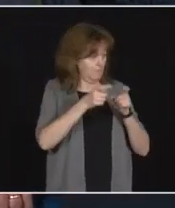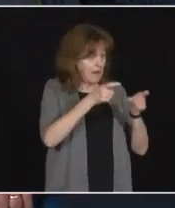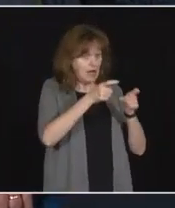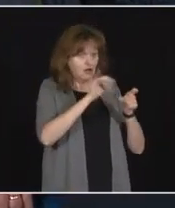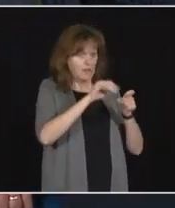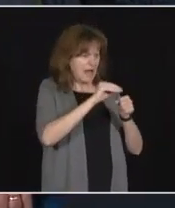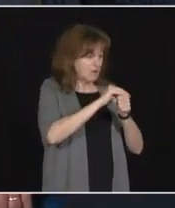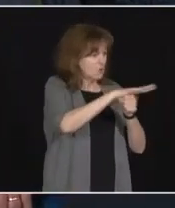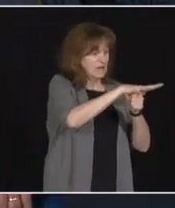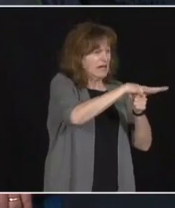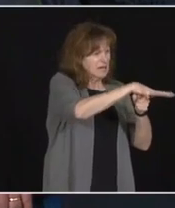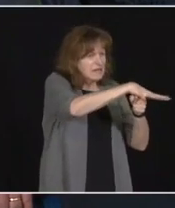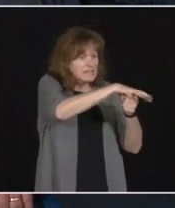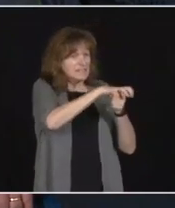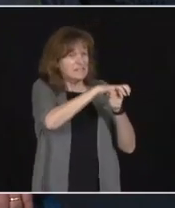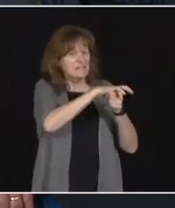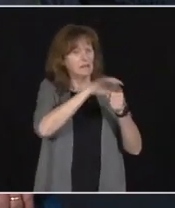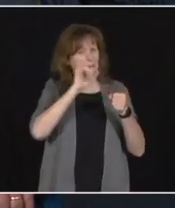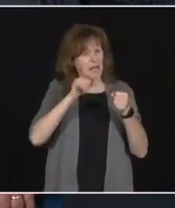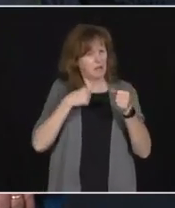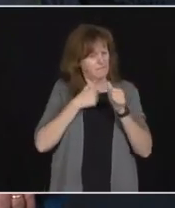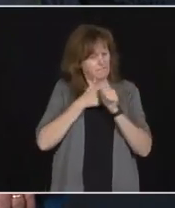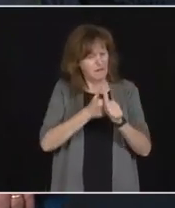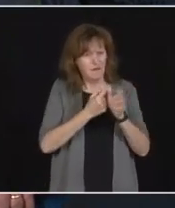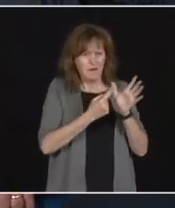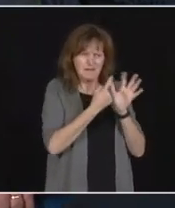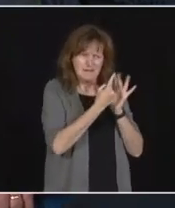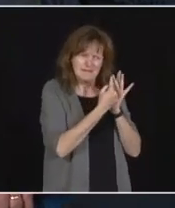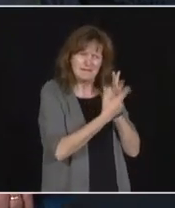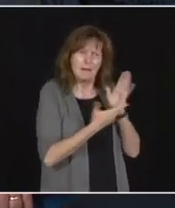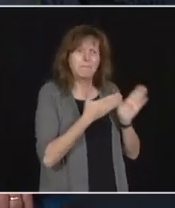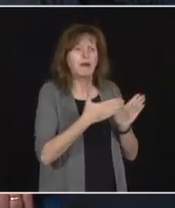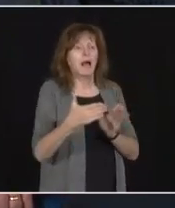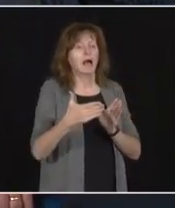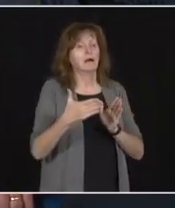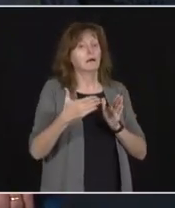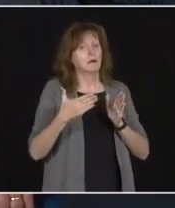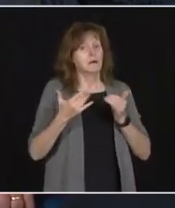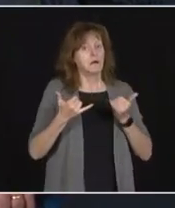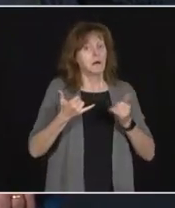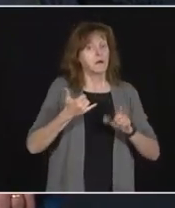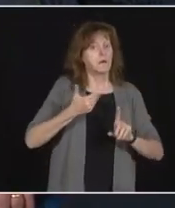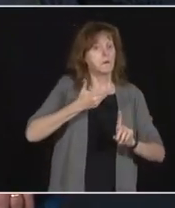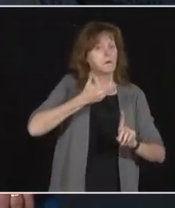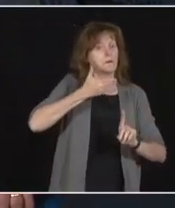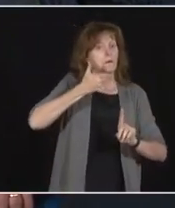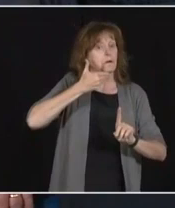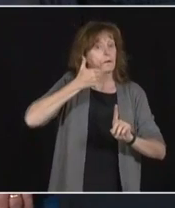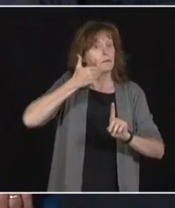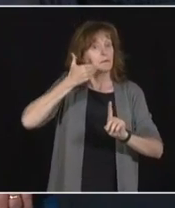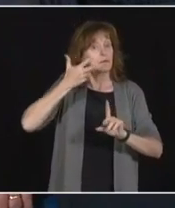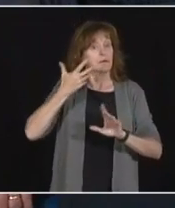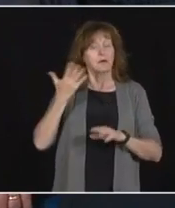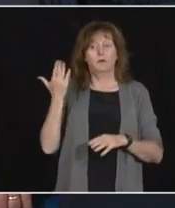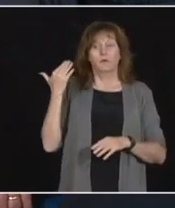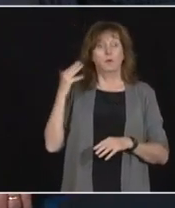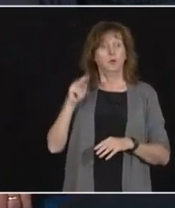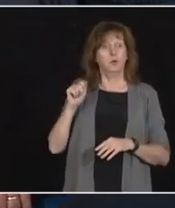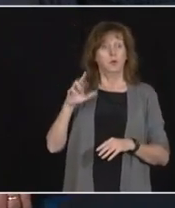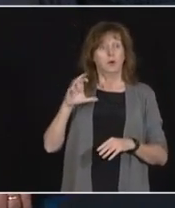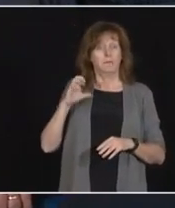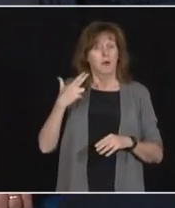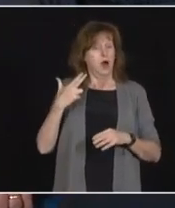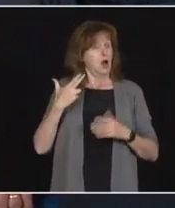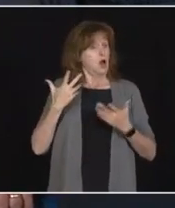encouraging results in our long-term care homes. In March, we made the difficult decision to restrict visitation at our long-term care